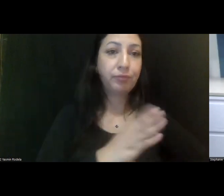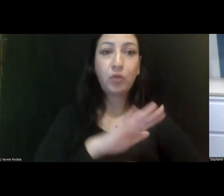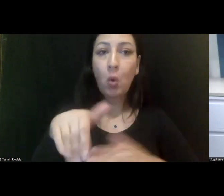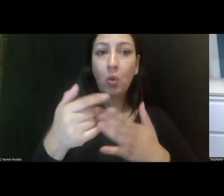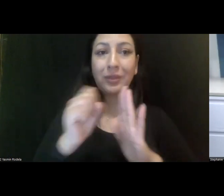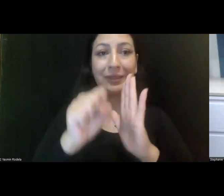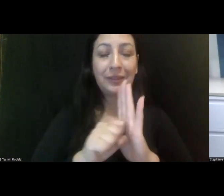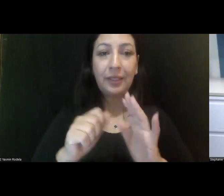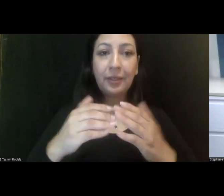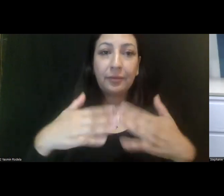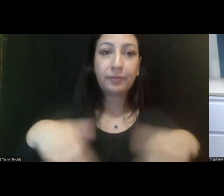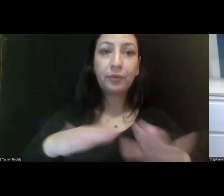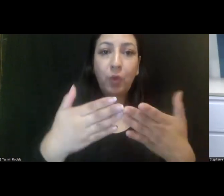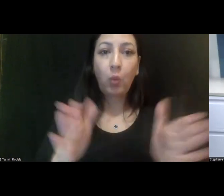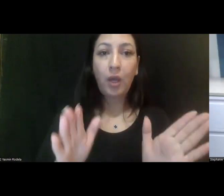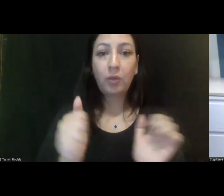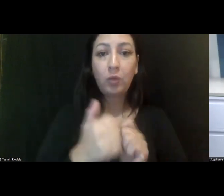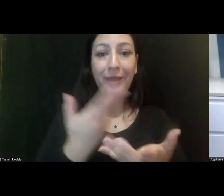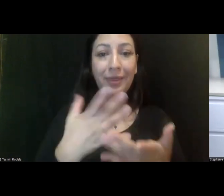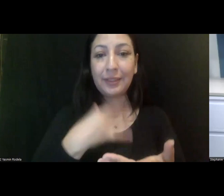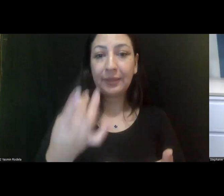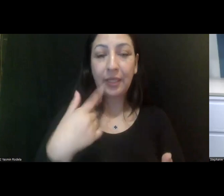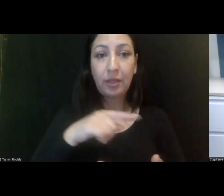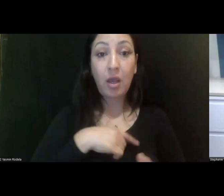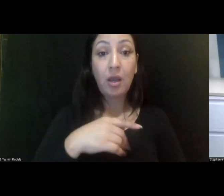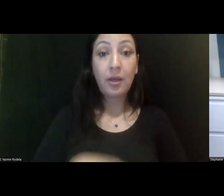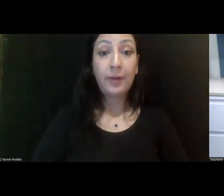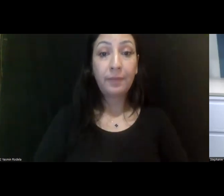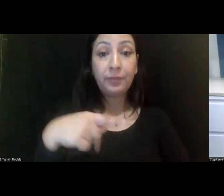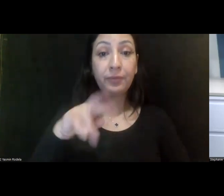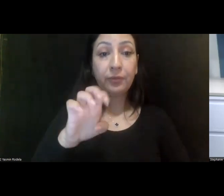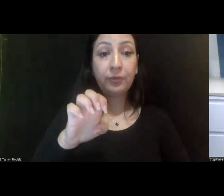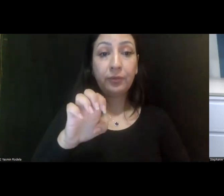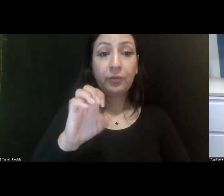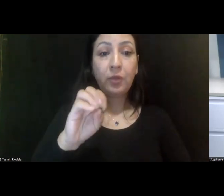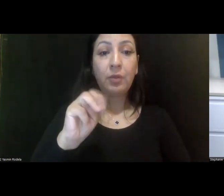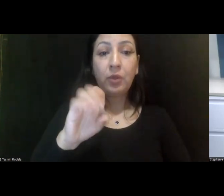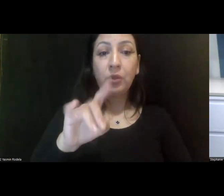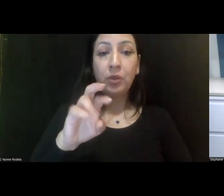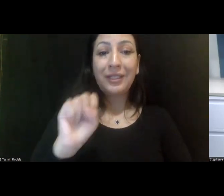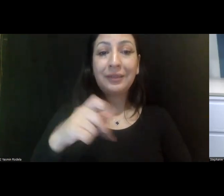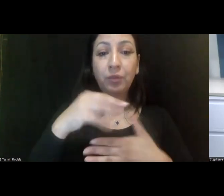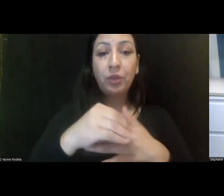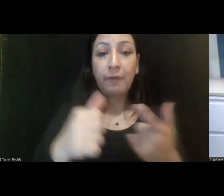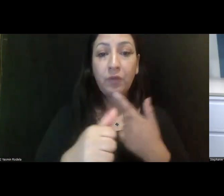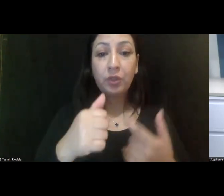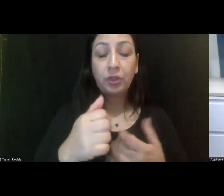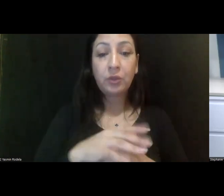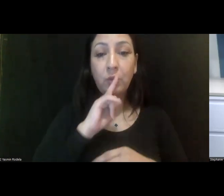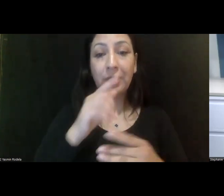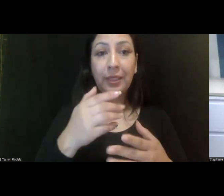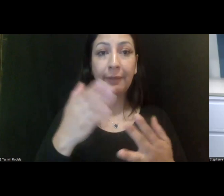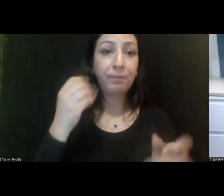state, um, uh, with things like our promodores program and soon to be our, uh, first break, uh, first episode